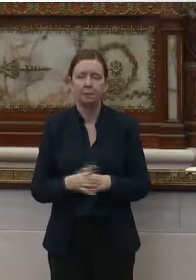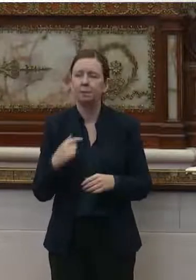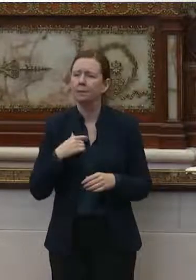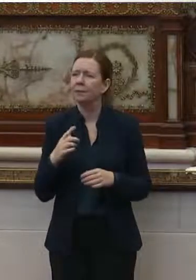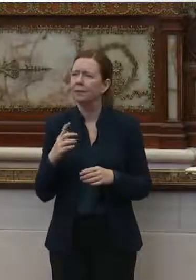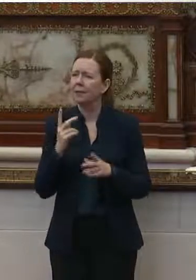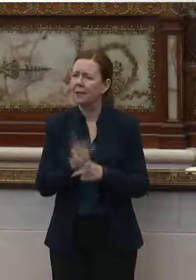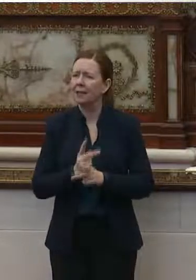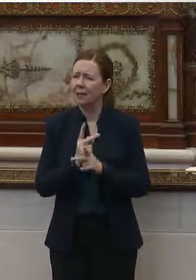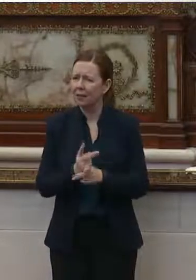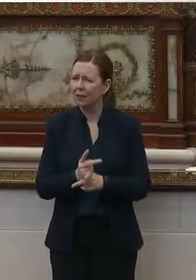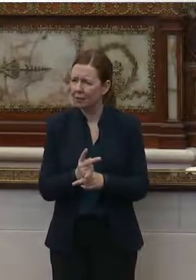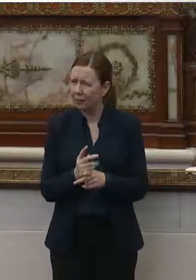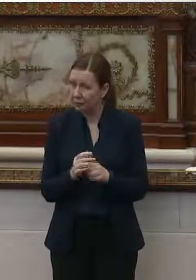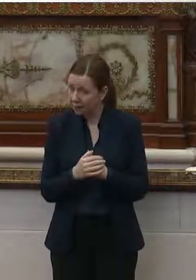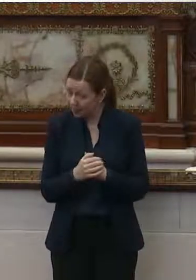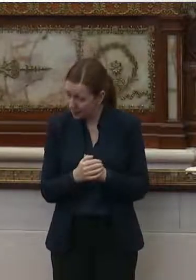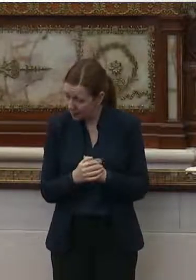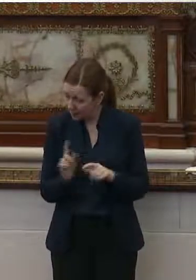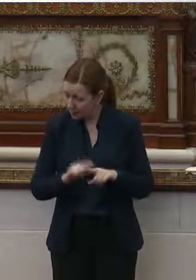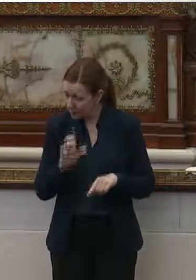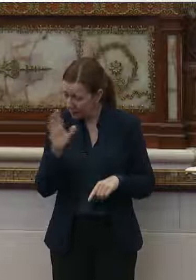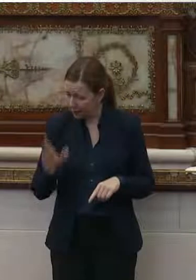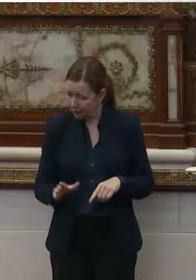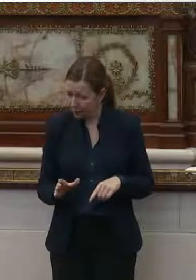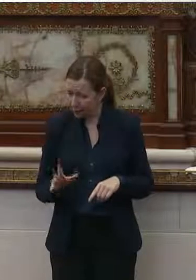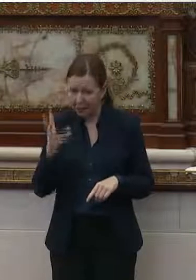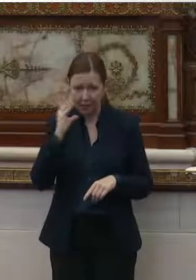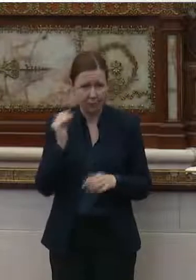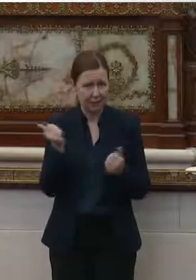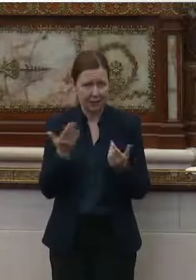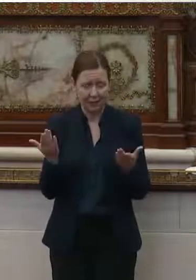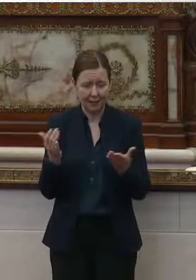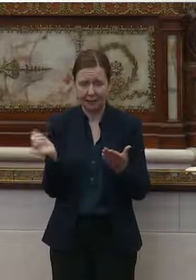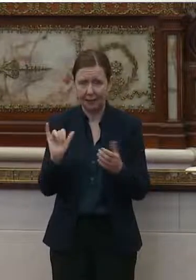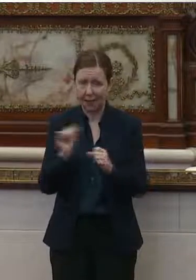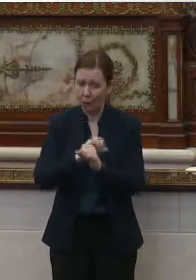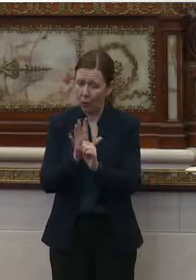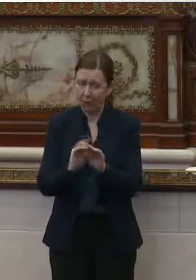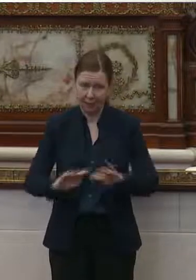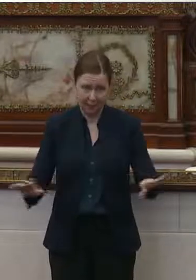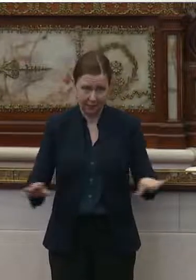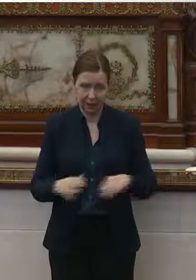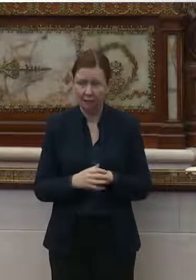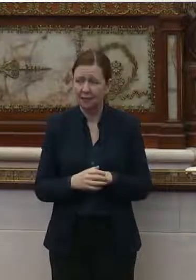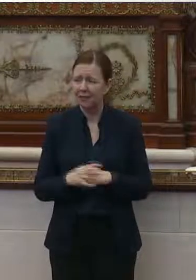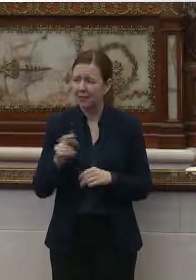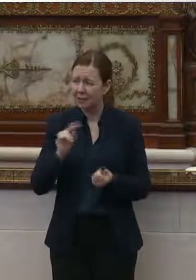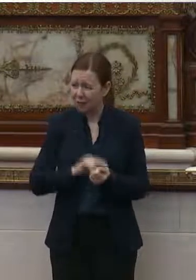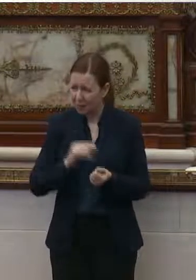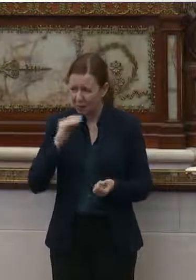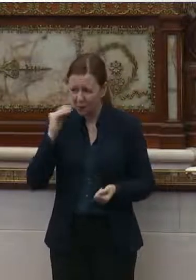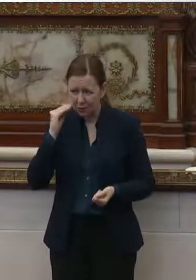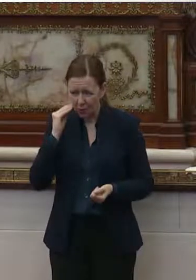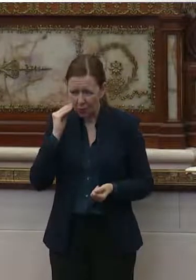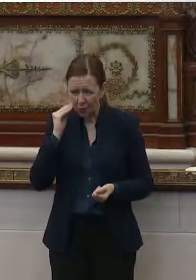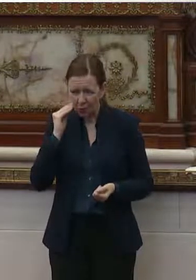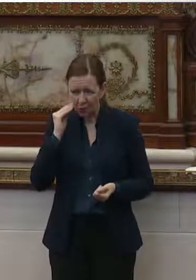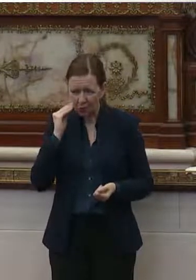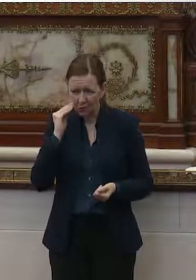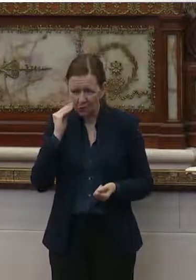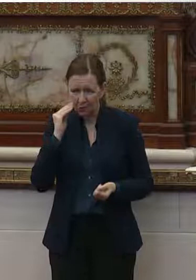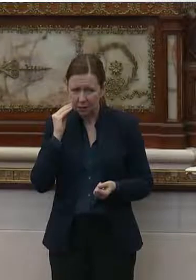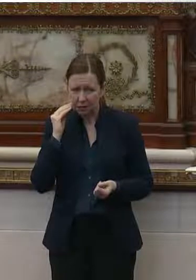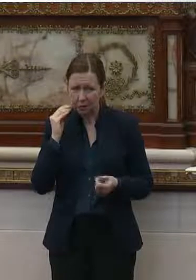a caregiver for many years, but never in my life experienced anything like COVID-19. Nursing homes are being called ground zero